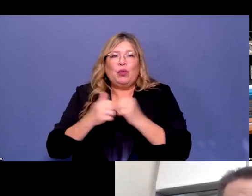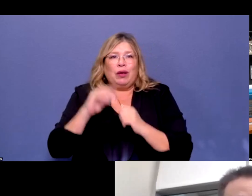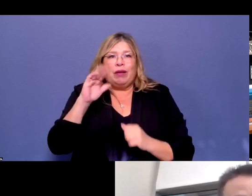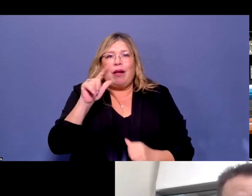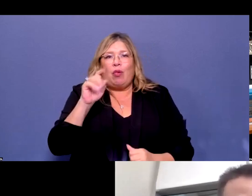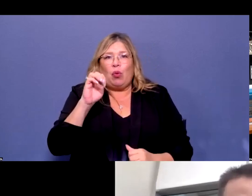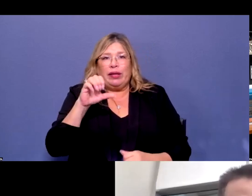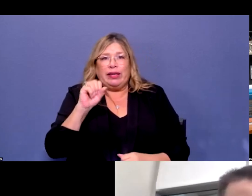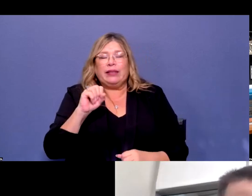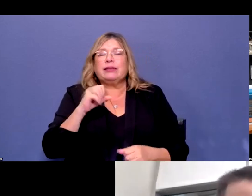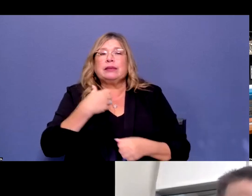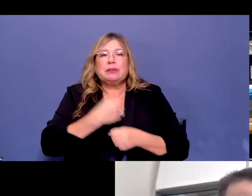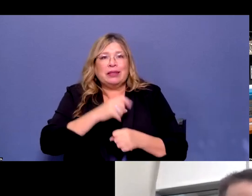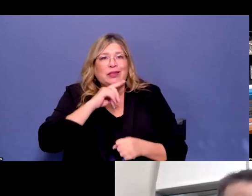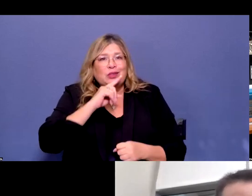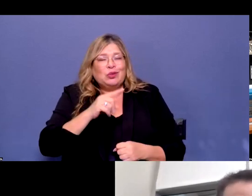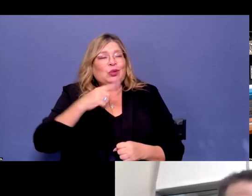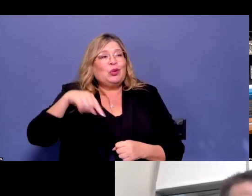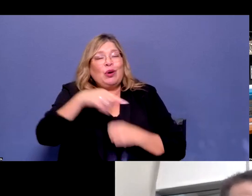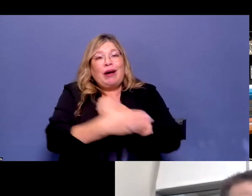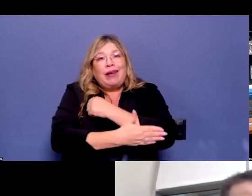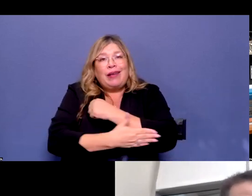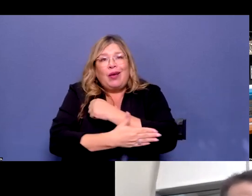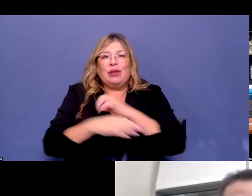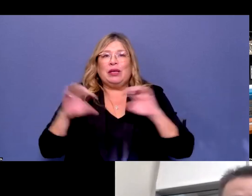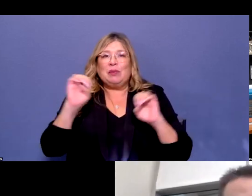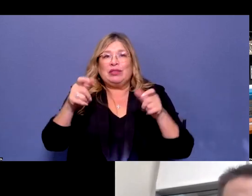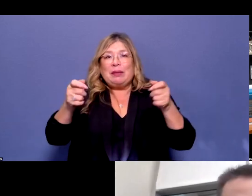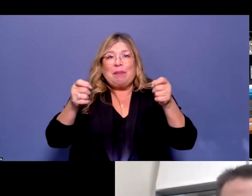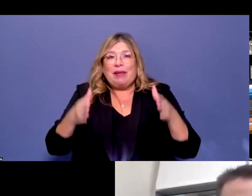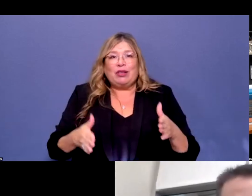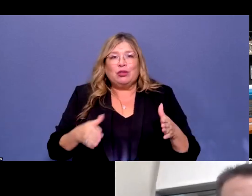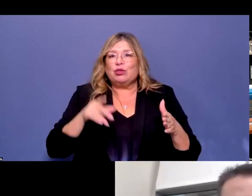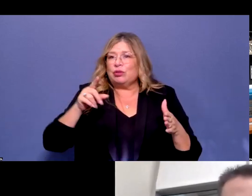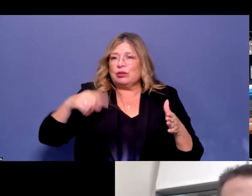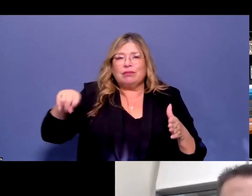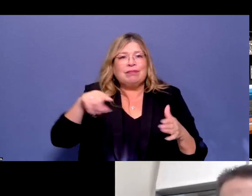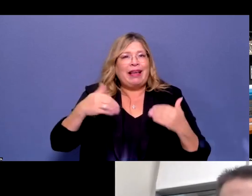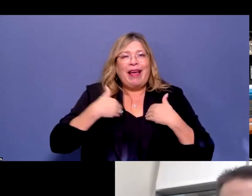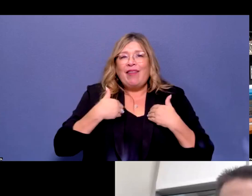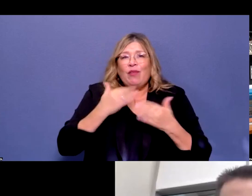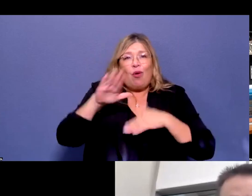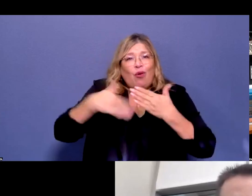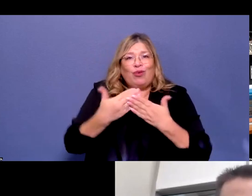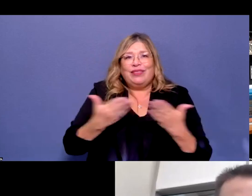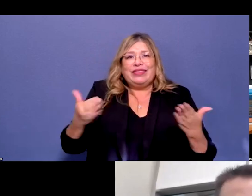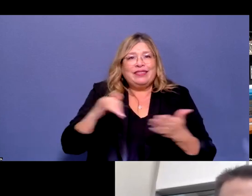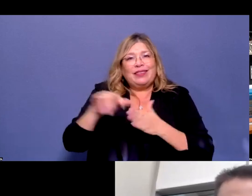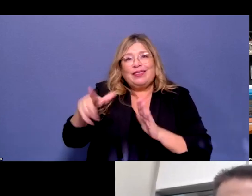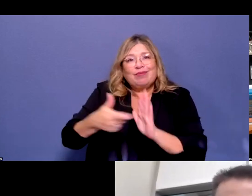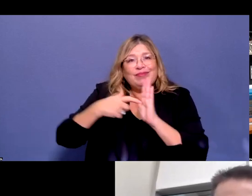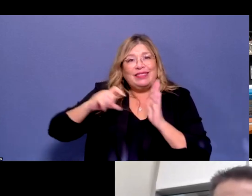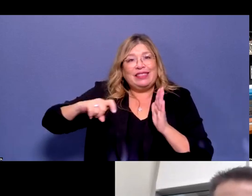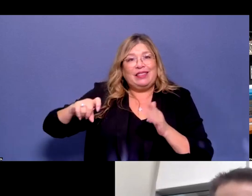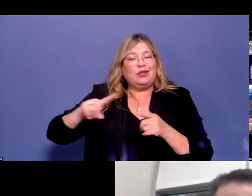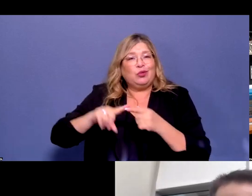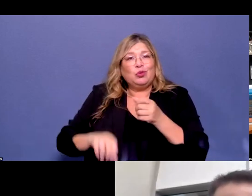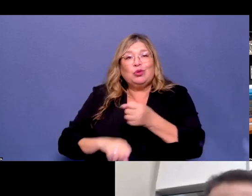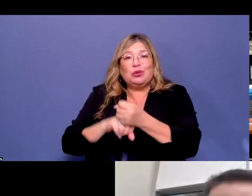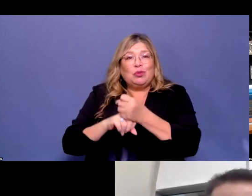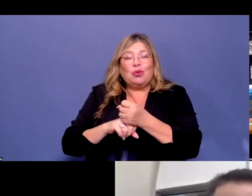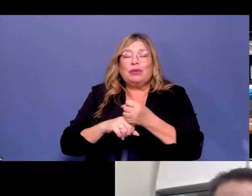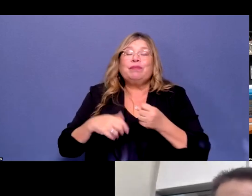sure the county emergency managers are well-resourced and have the support they need from the state.